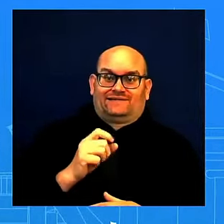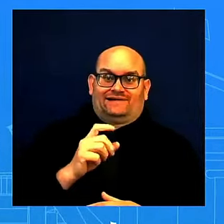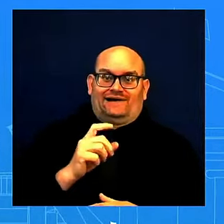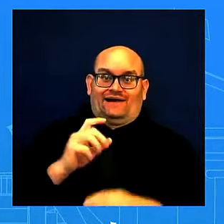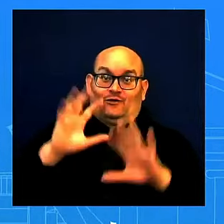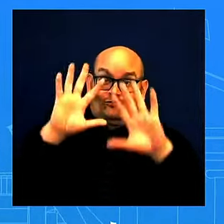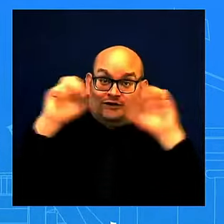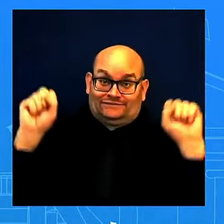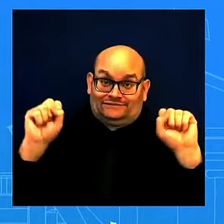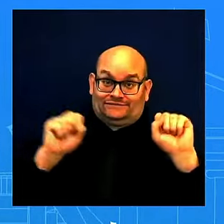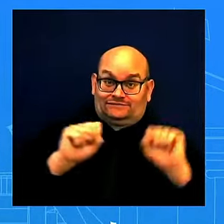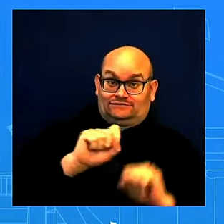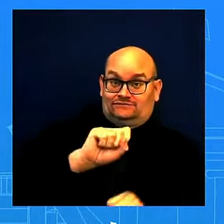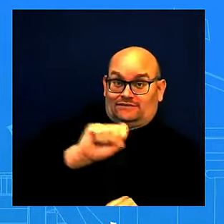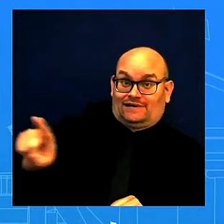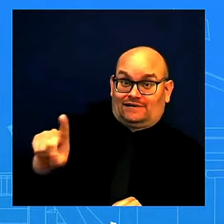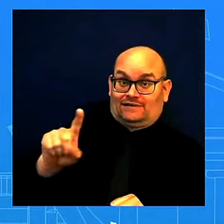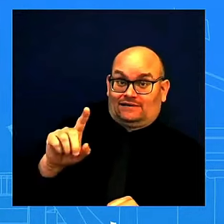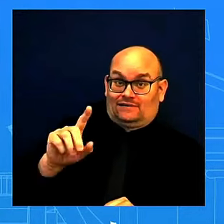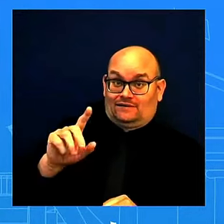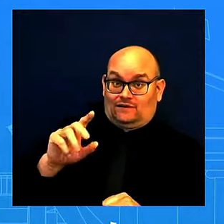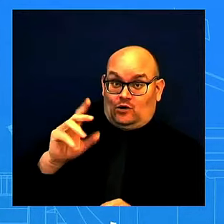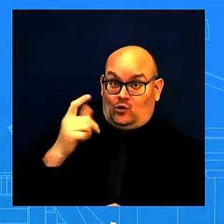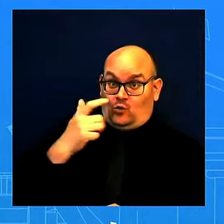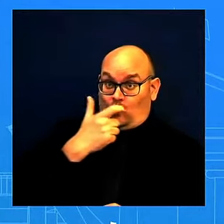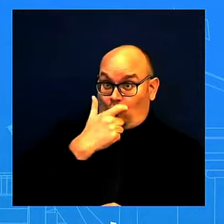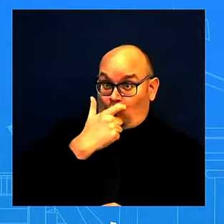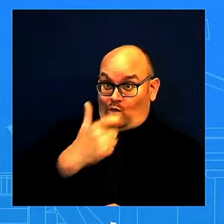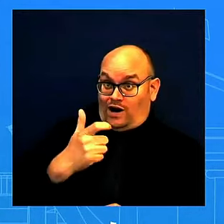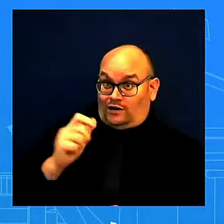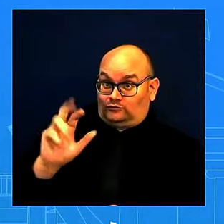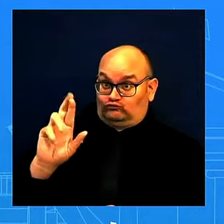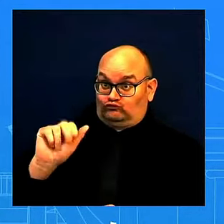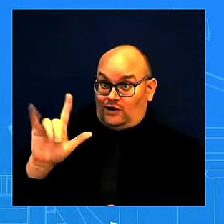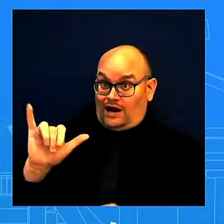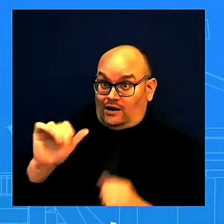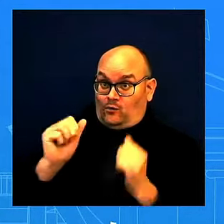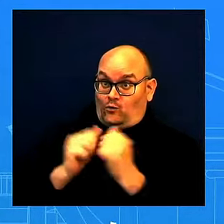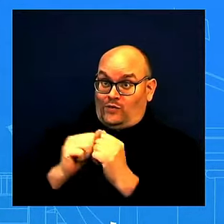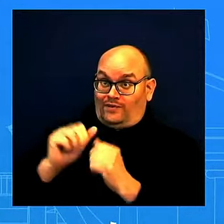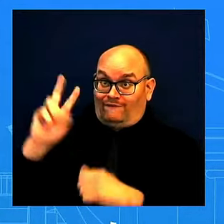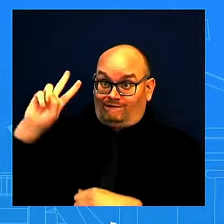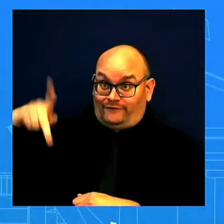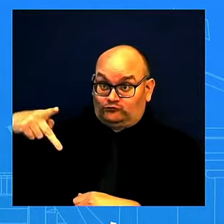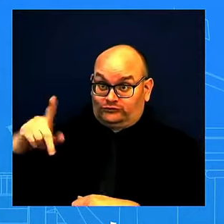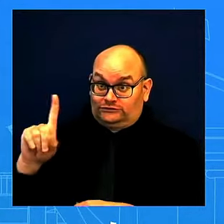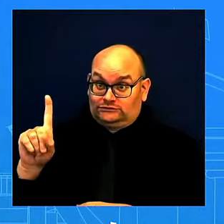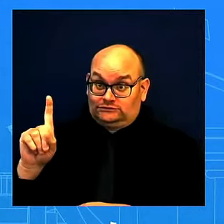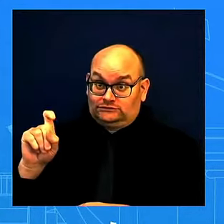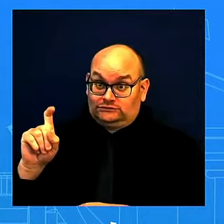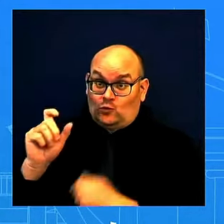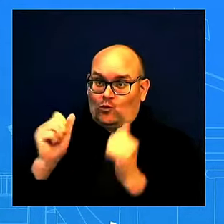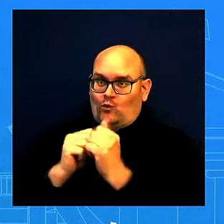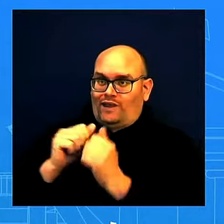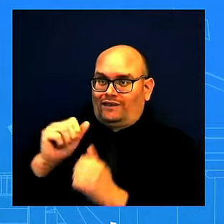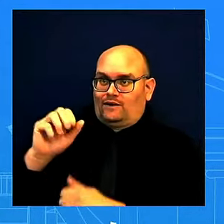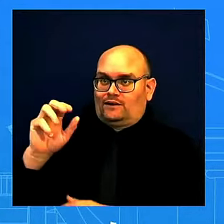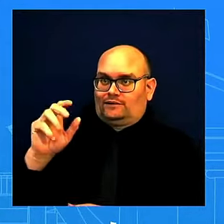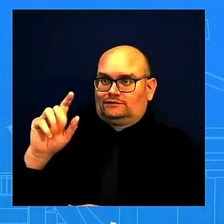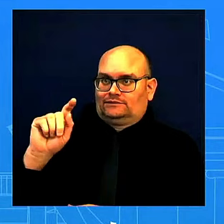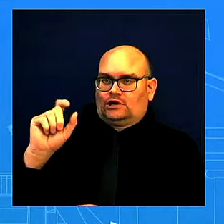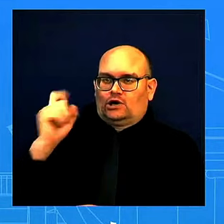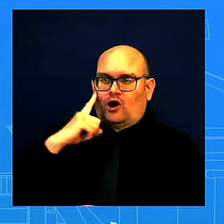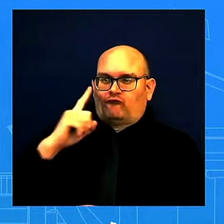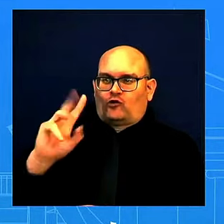with Kamala Harris debuting her VP pick, Tim Walts? What were her impressions on that rally? impressions?